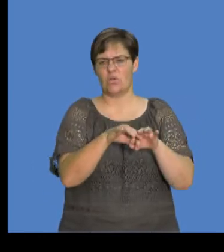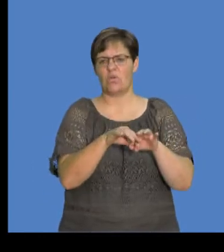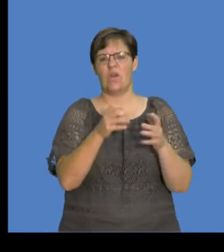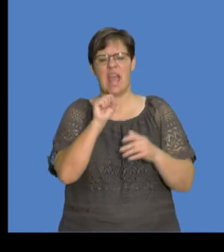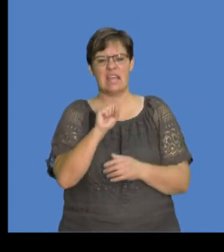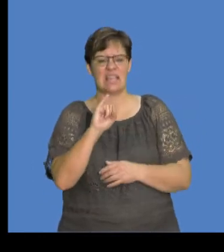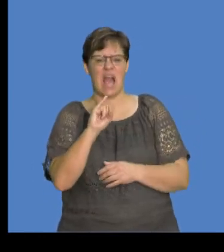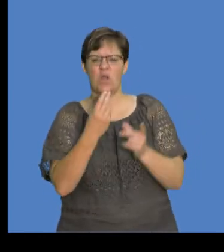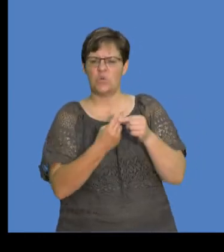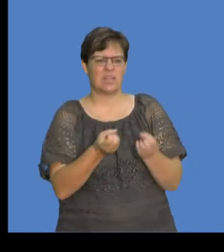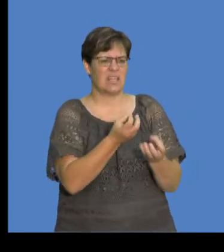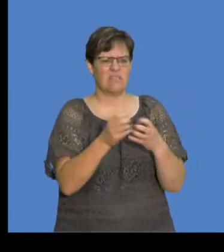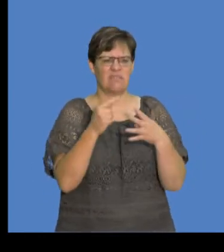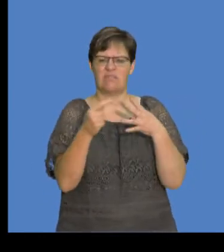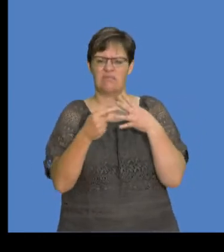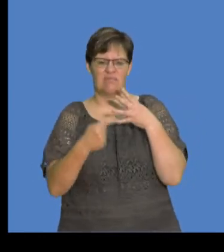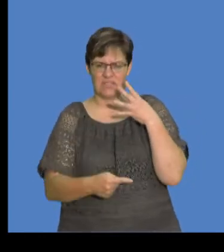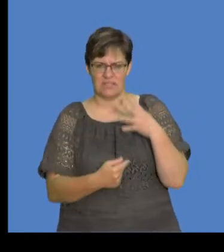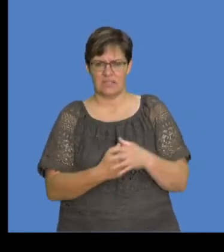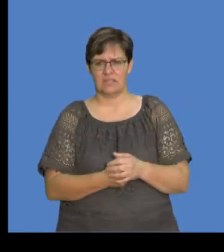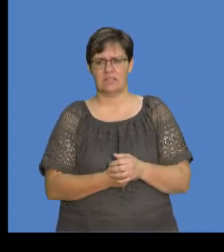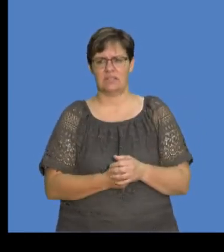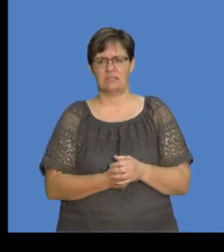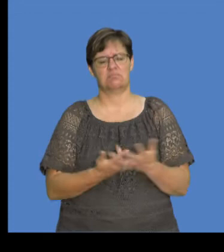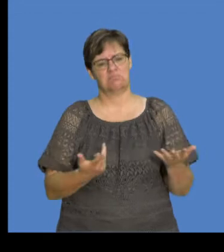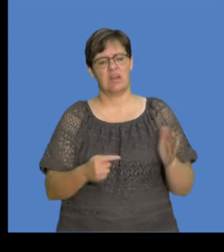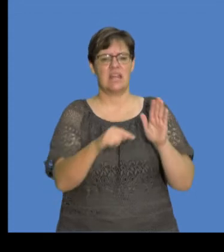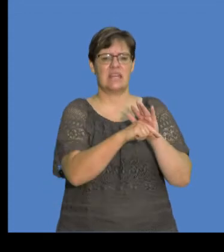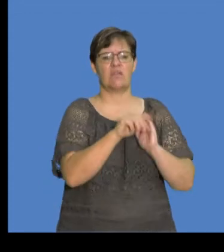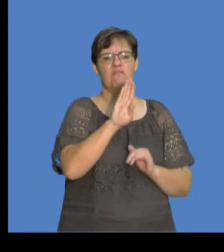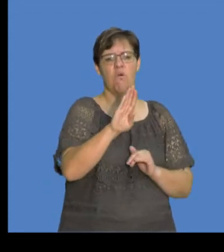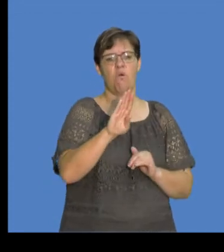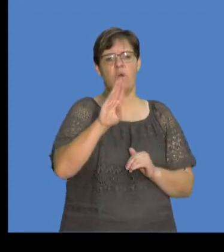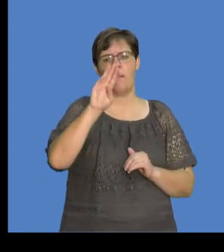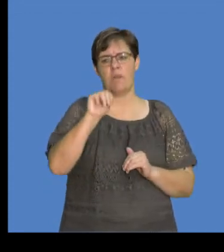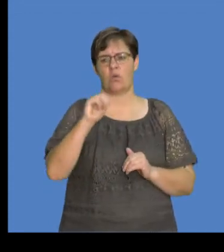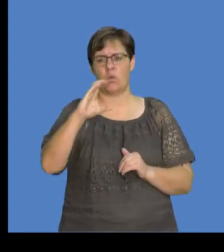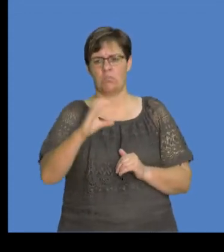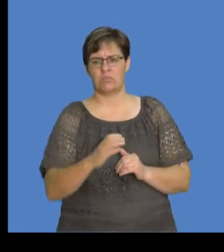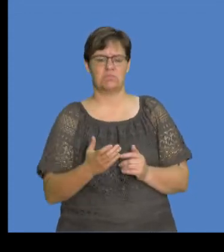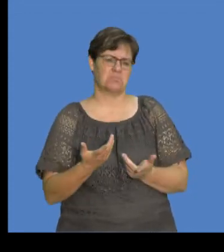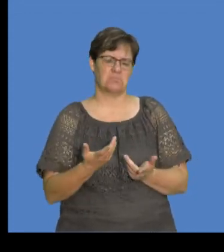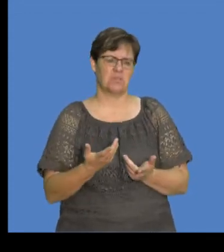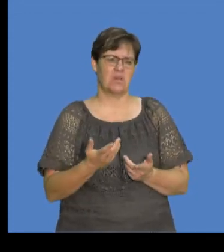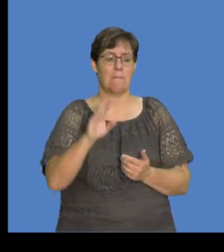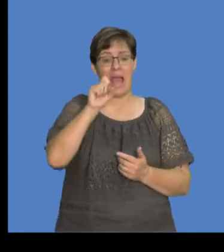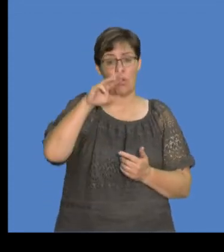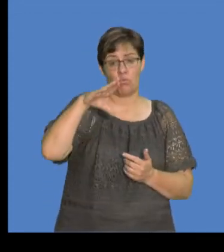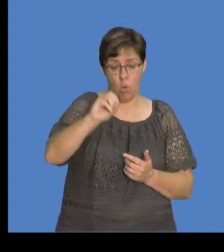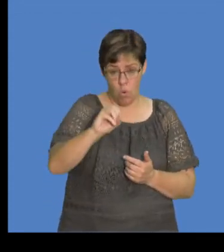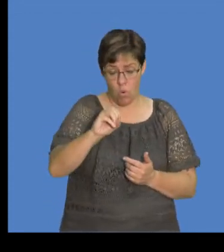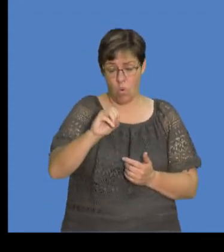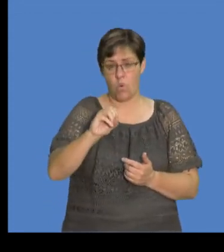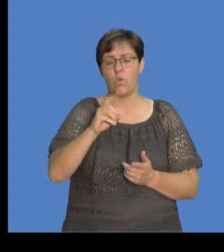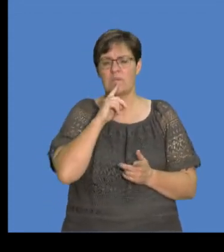values that you can, or SI units that can be given. Like for argument's sake, this is negative 4 microcoulombs. This is